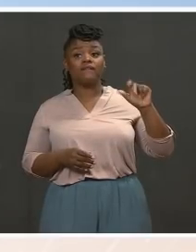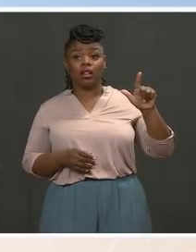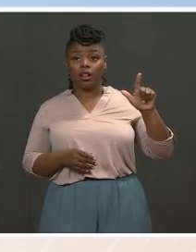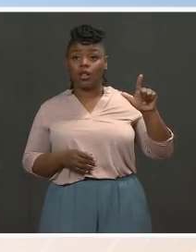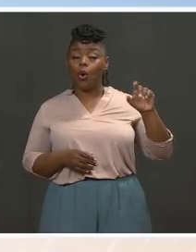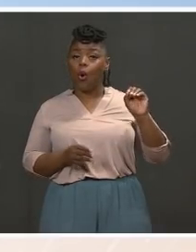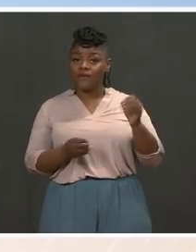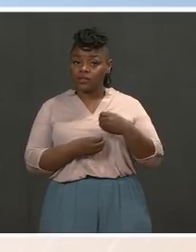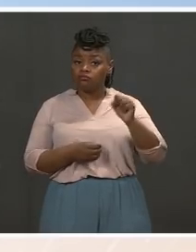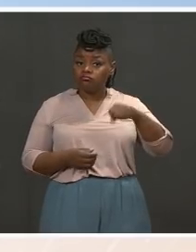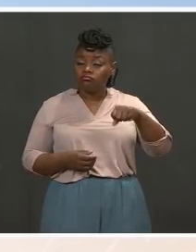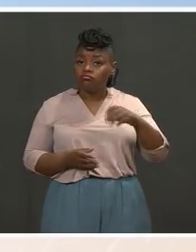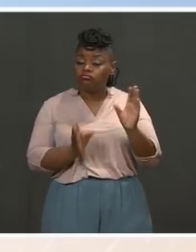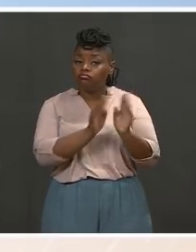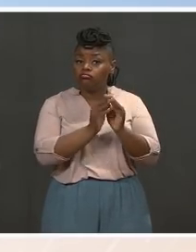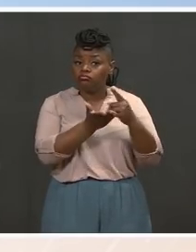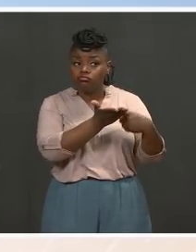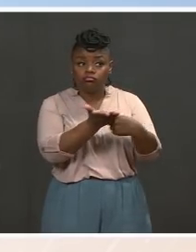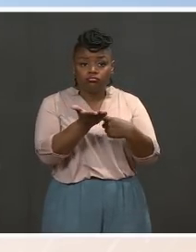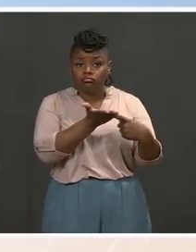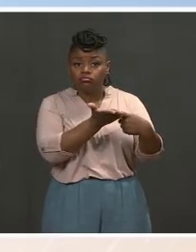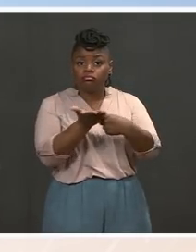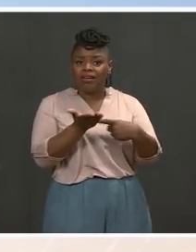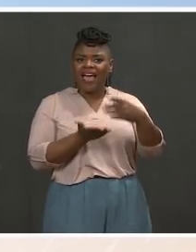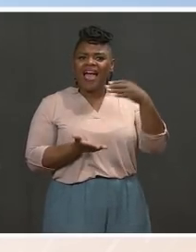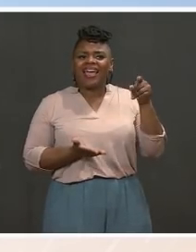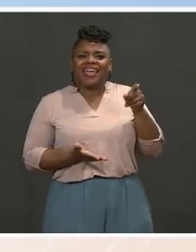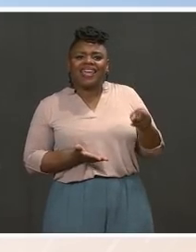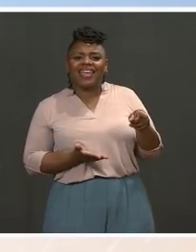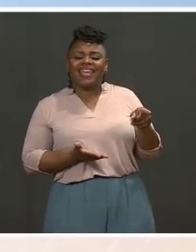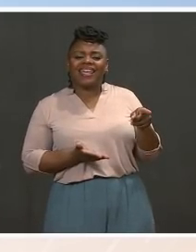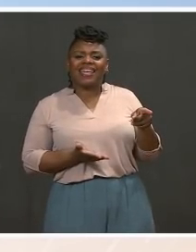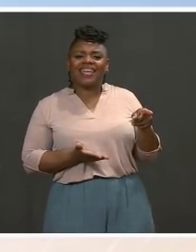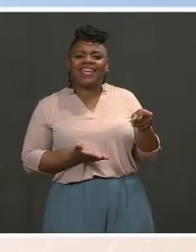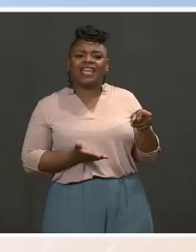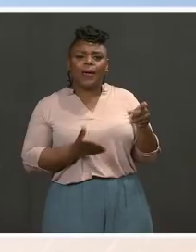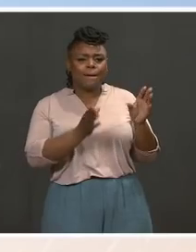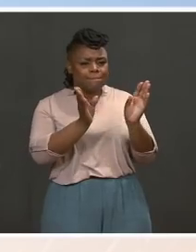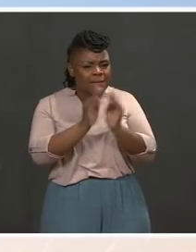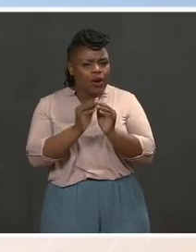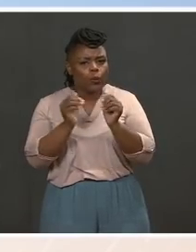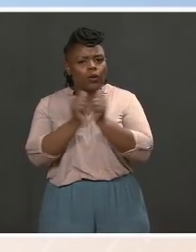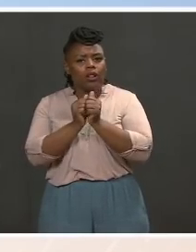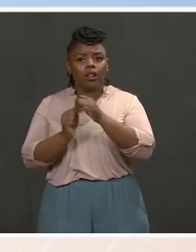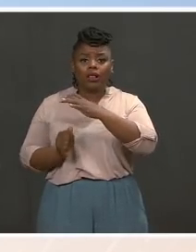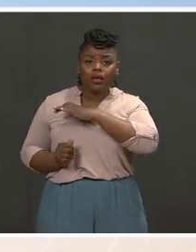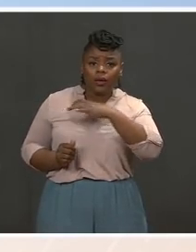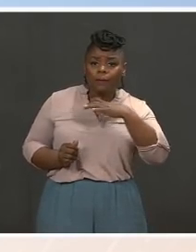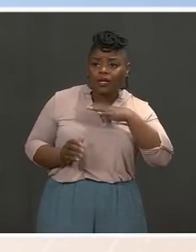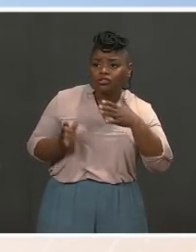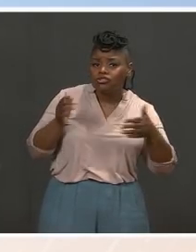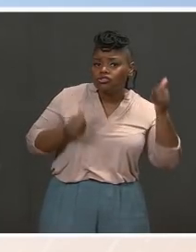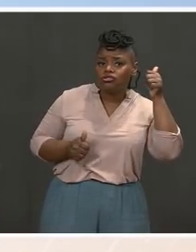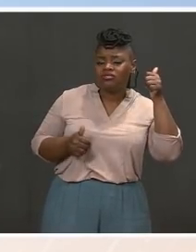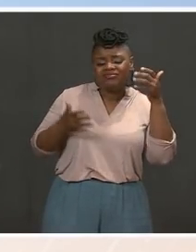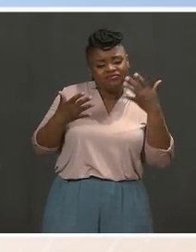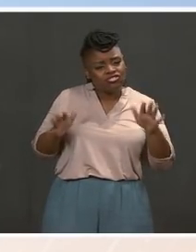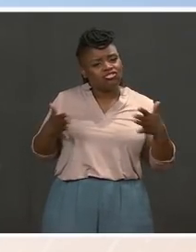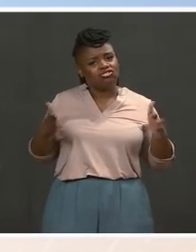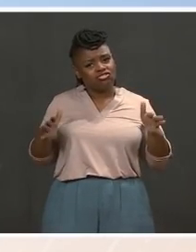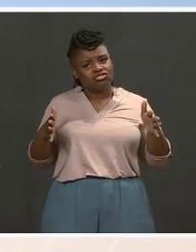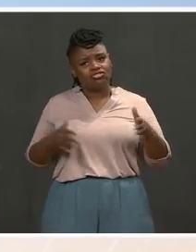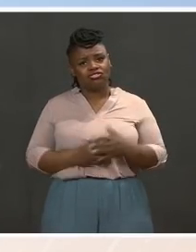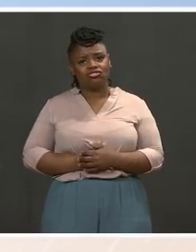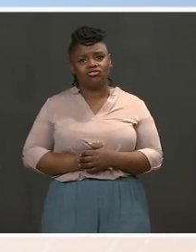committee chairs or members with specific jurisdiction. He has — he has a long friendship